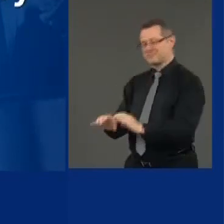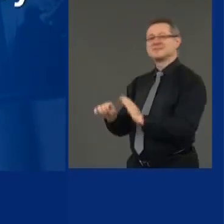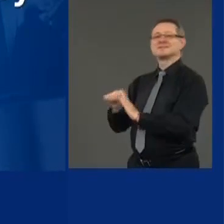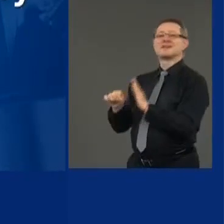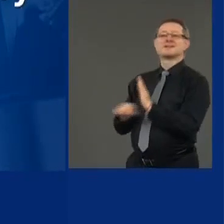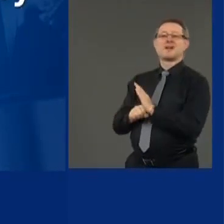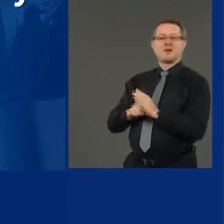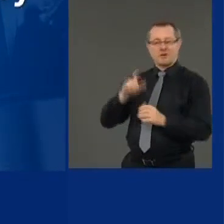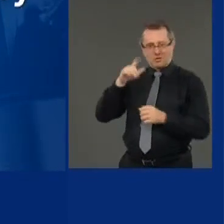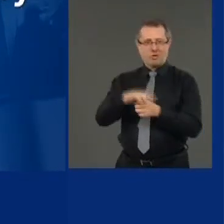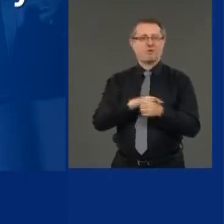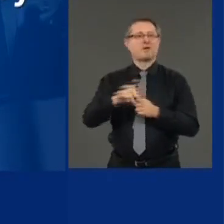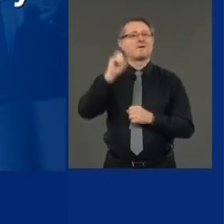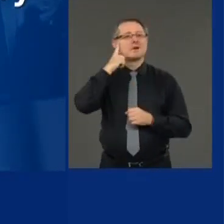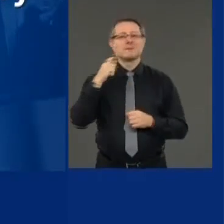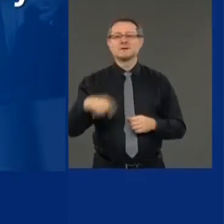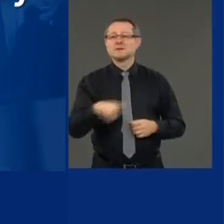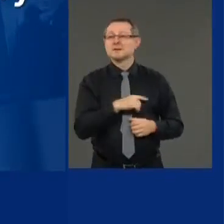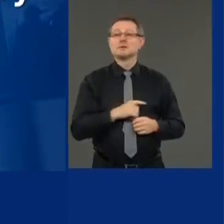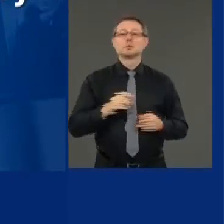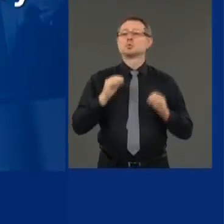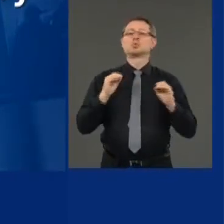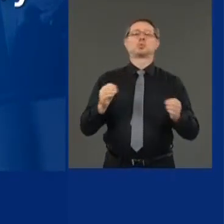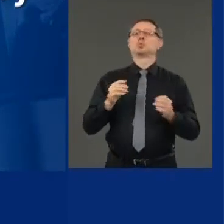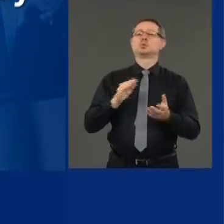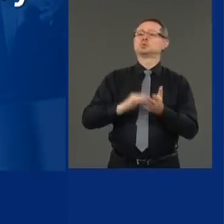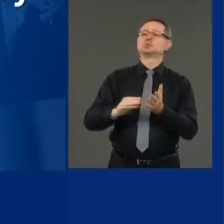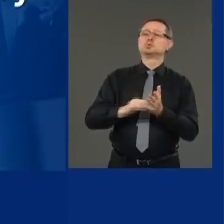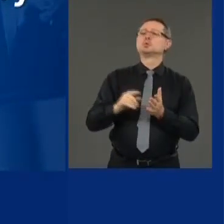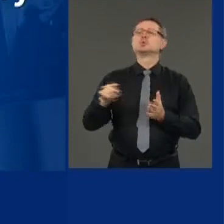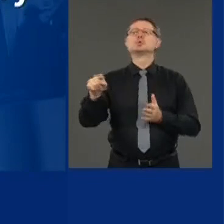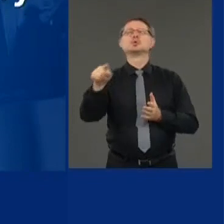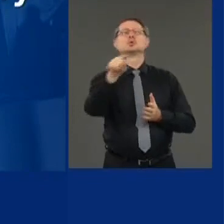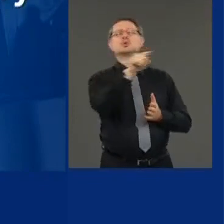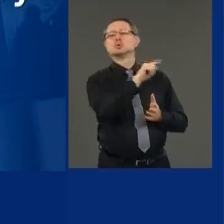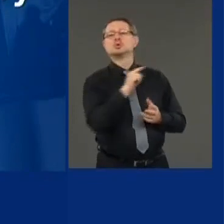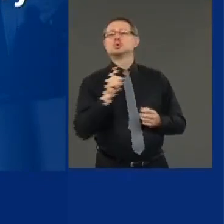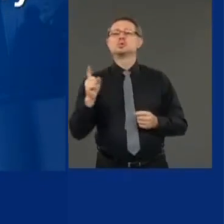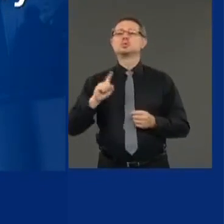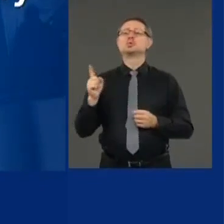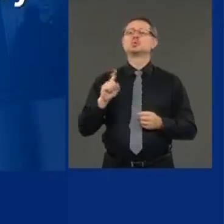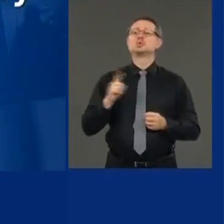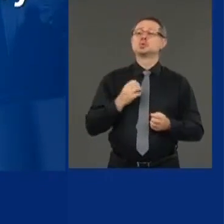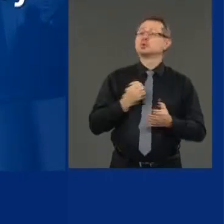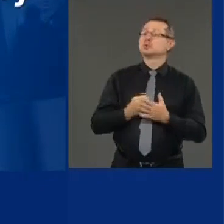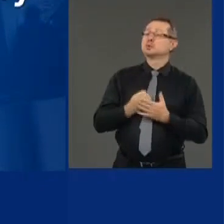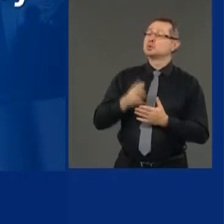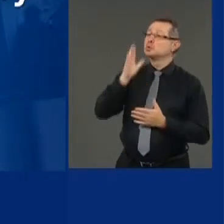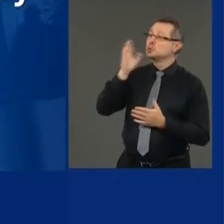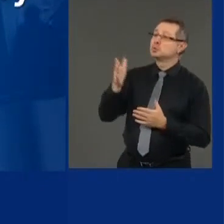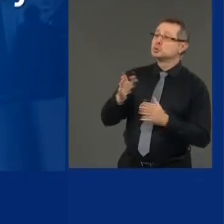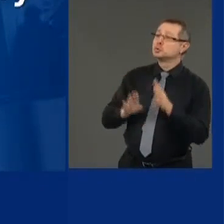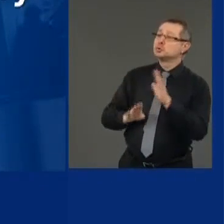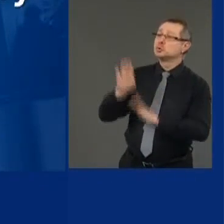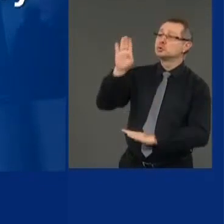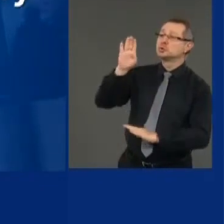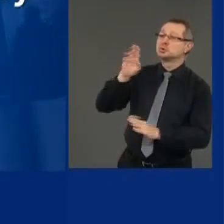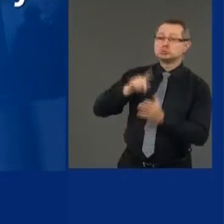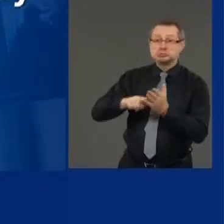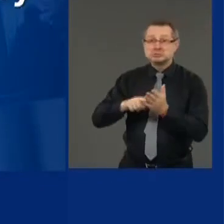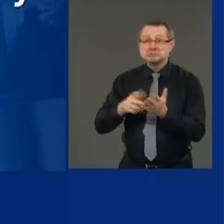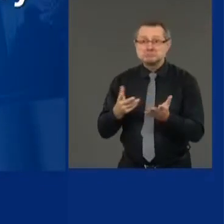no economic model or research that says the economy is going to bounce back without funding state and local governments.